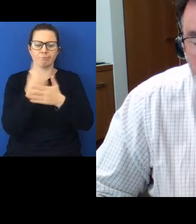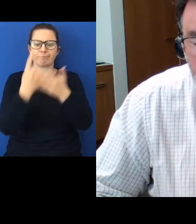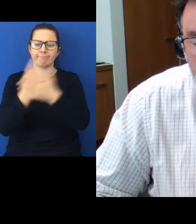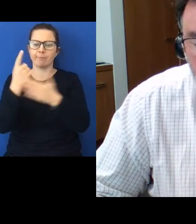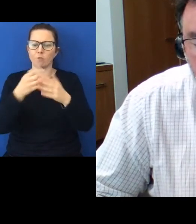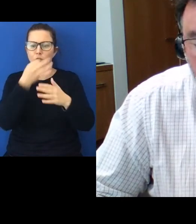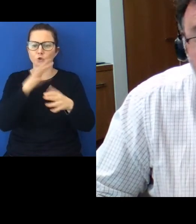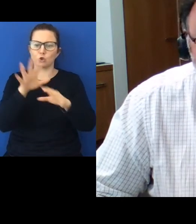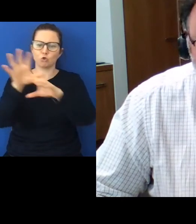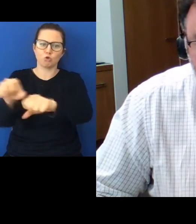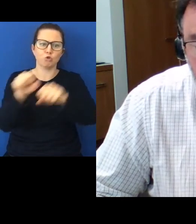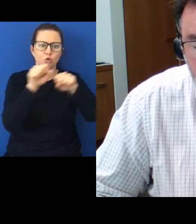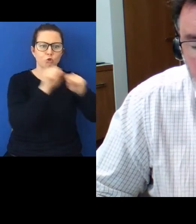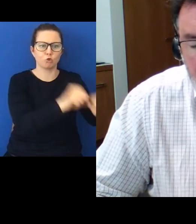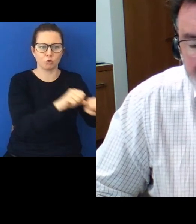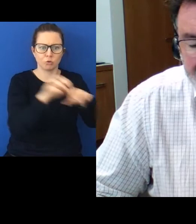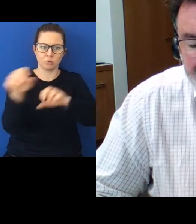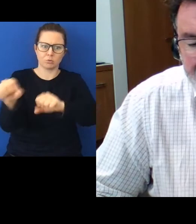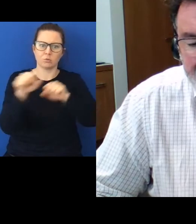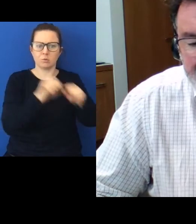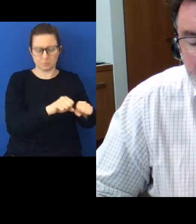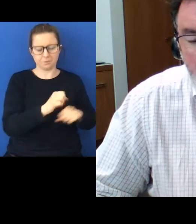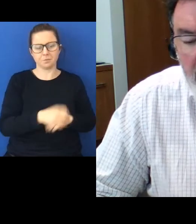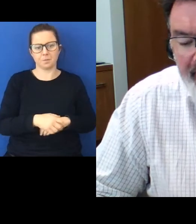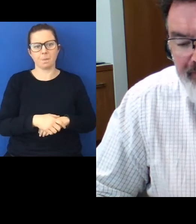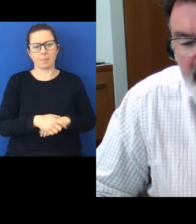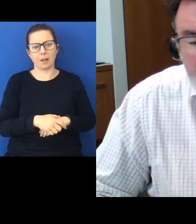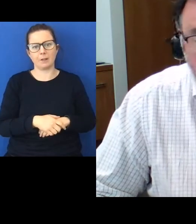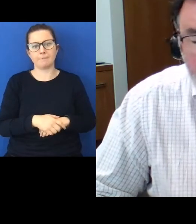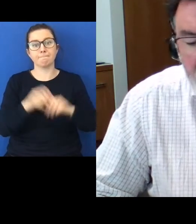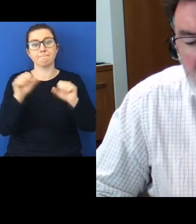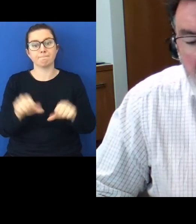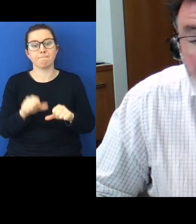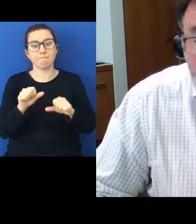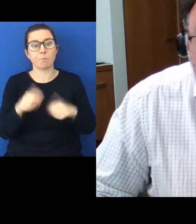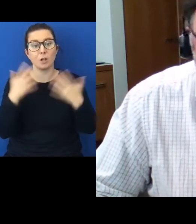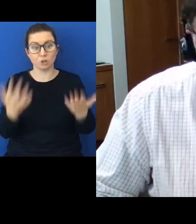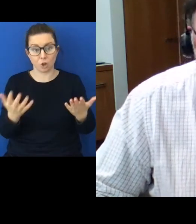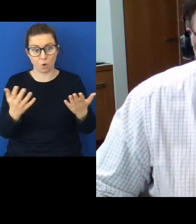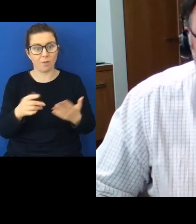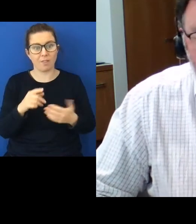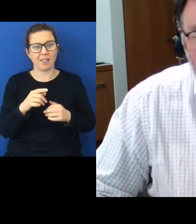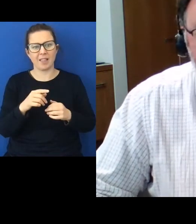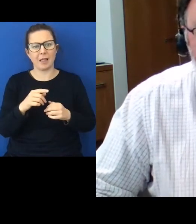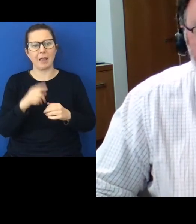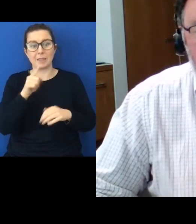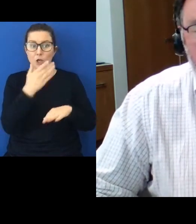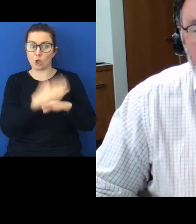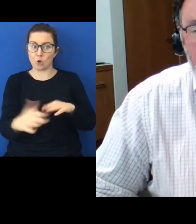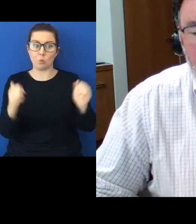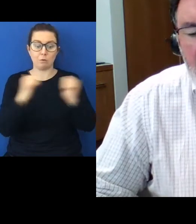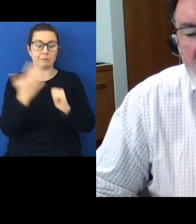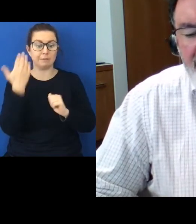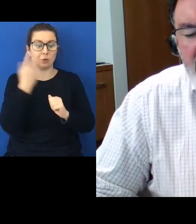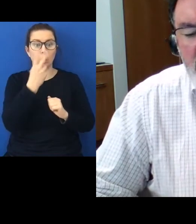and to their iwi their tribes all right so that's a nuance put in place in 2019